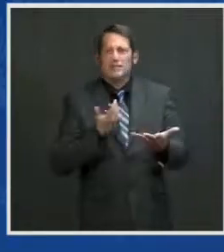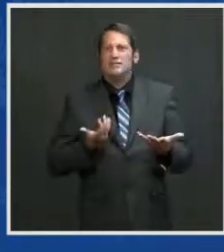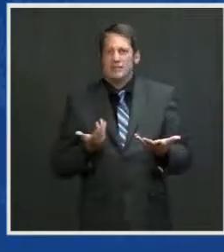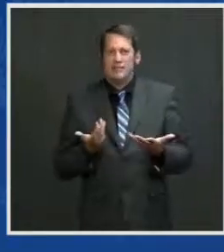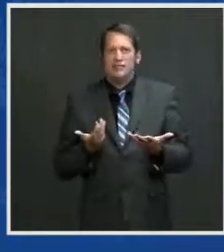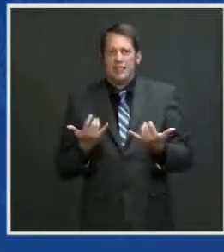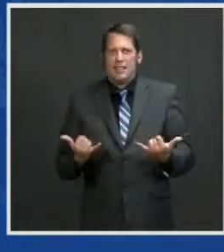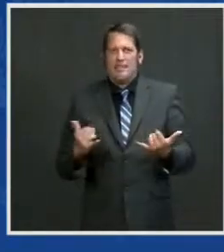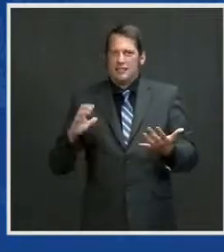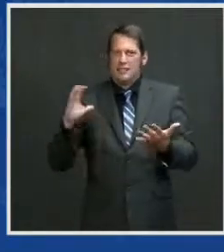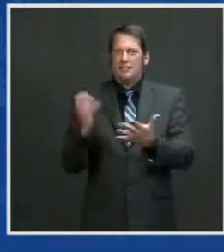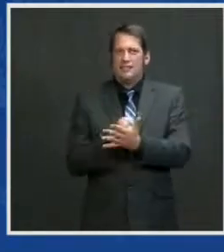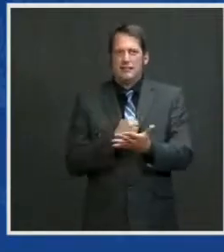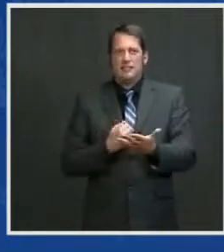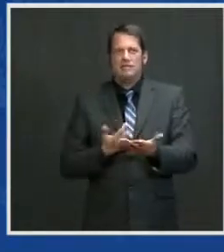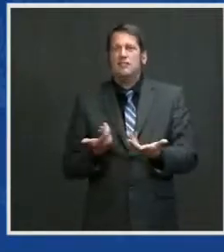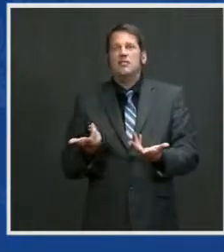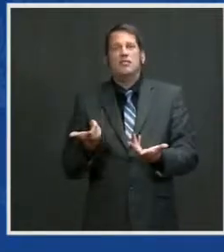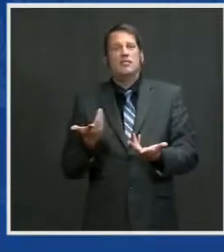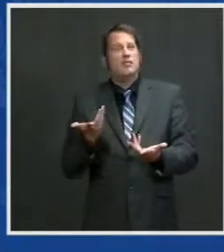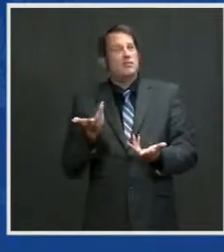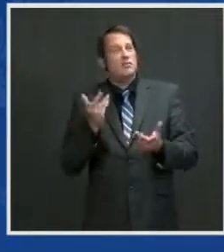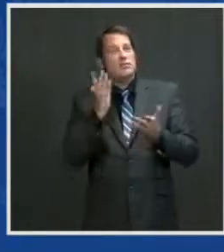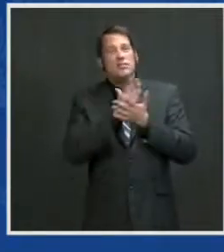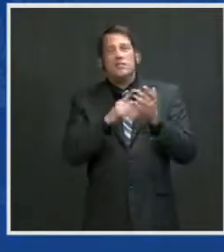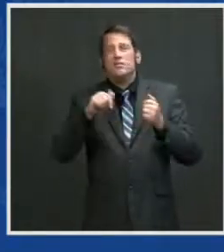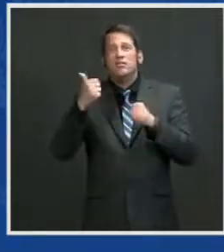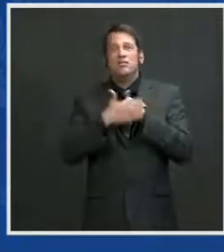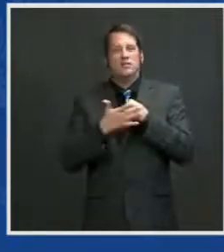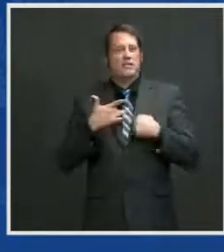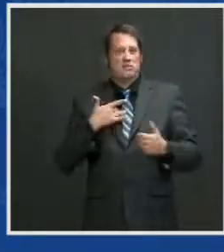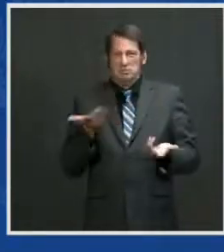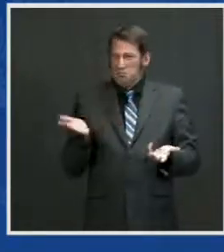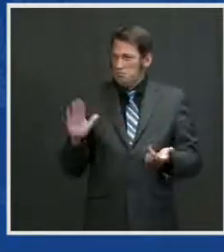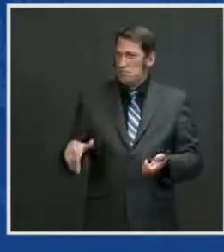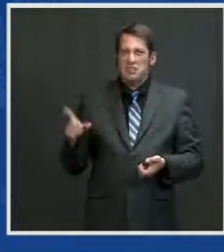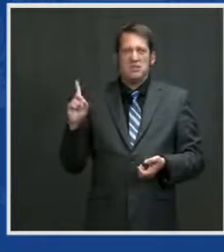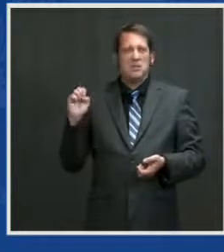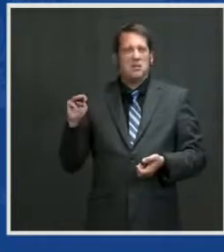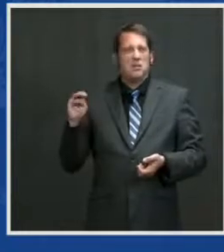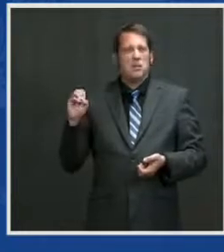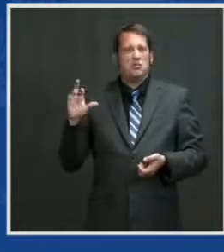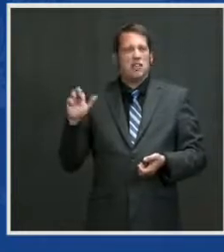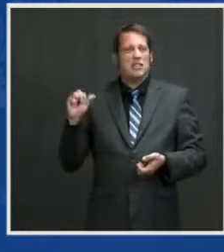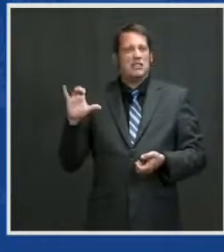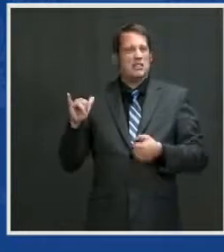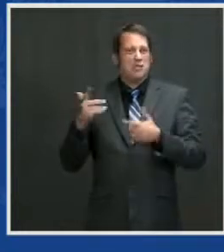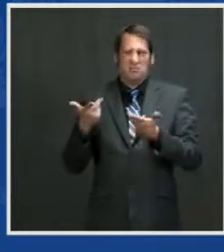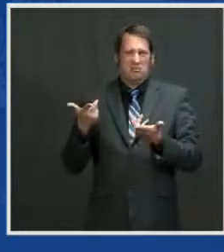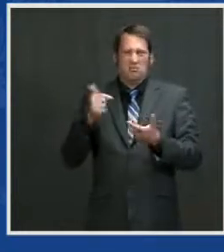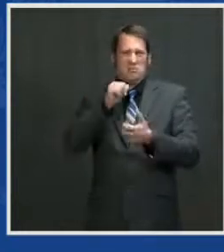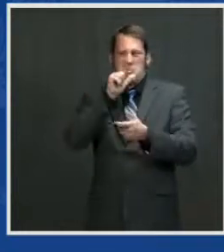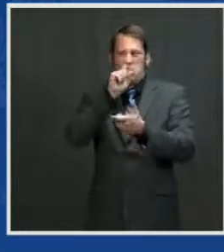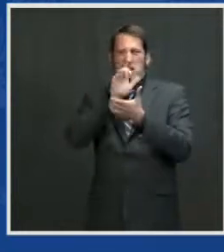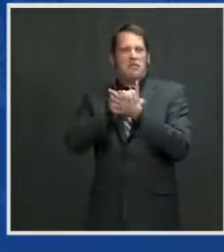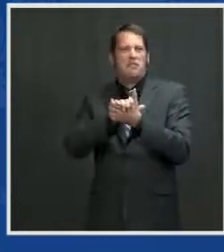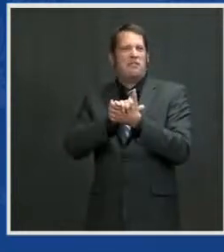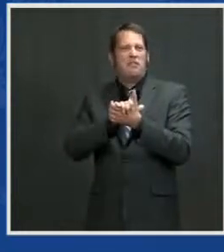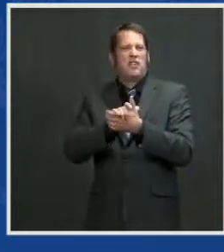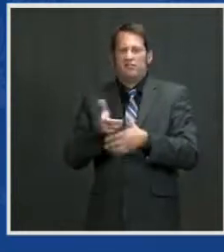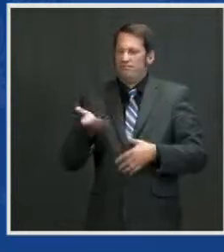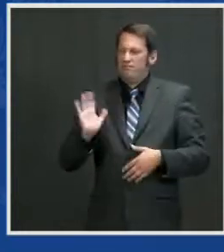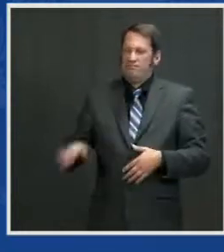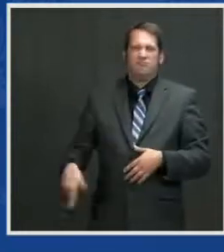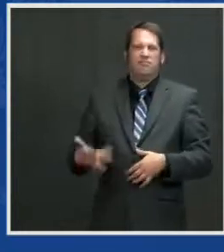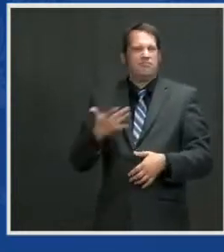democracy is over, as some of our fellow nations believe. We have to expose as false the narrative that